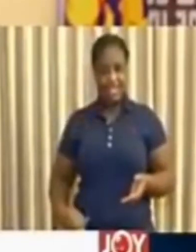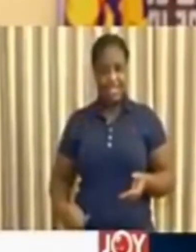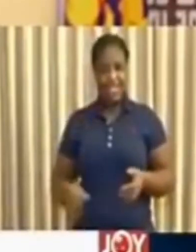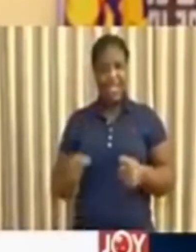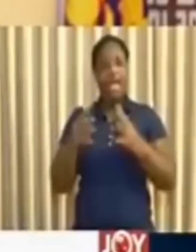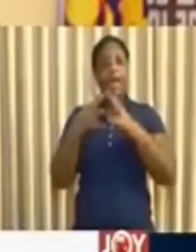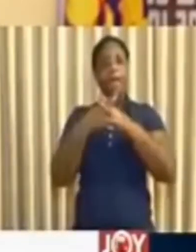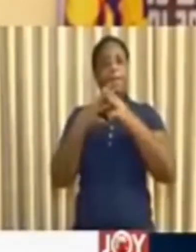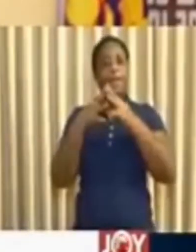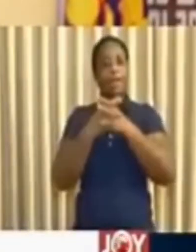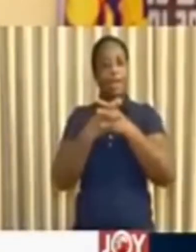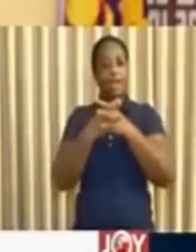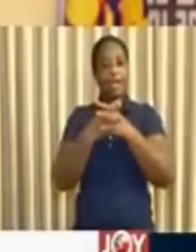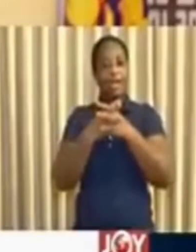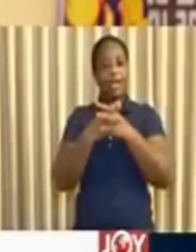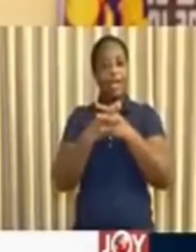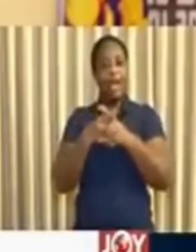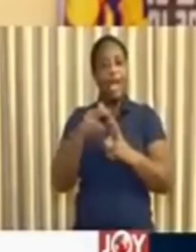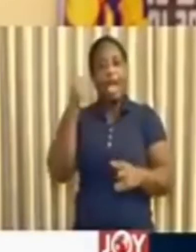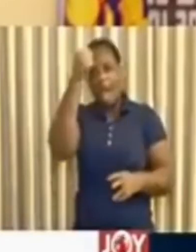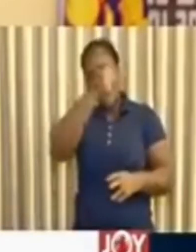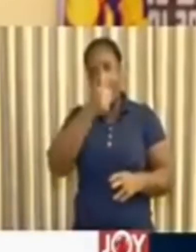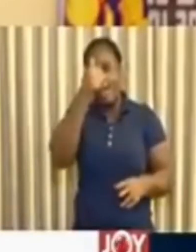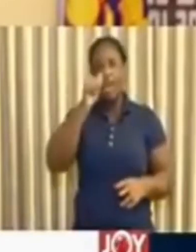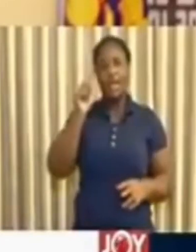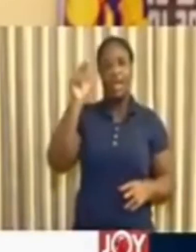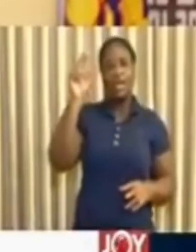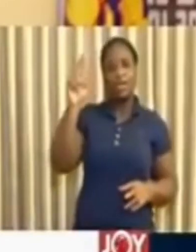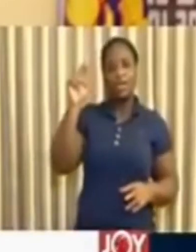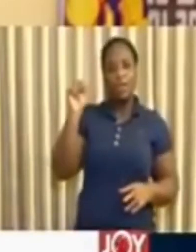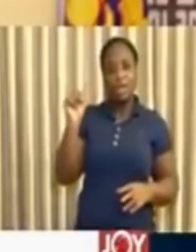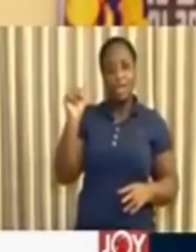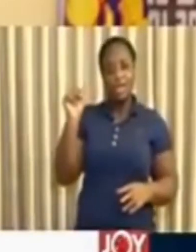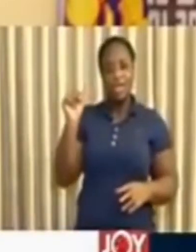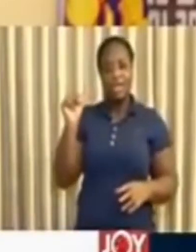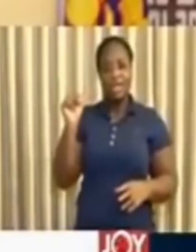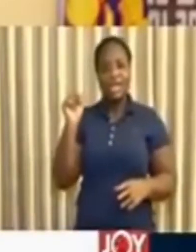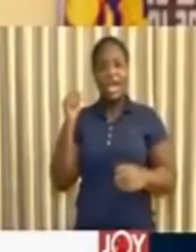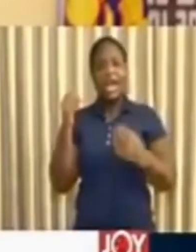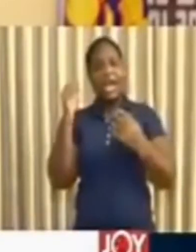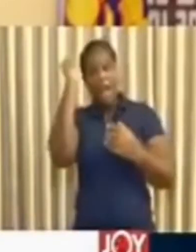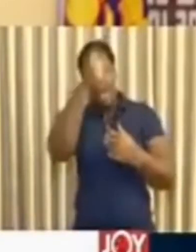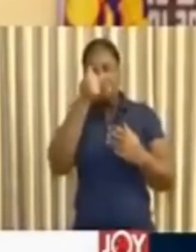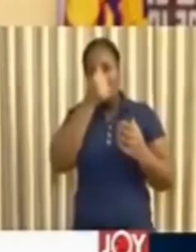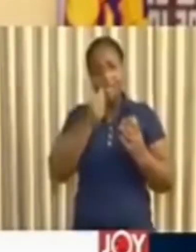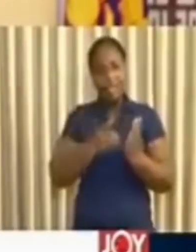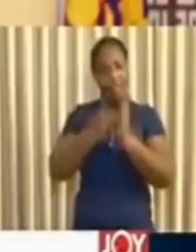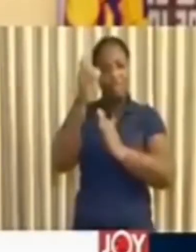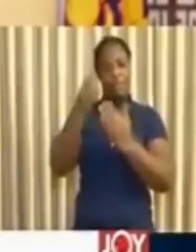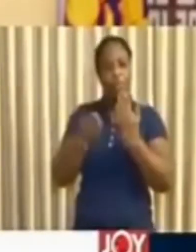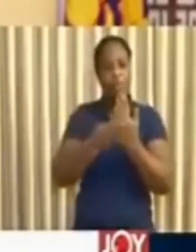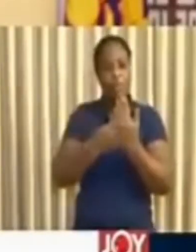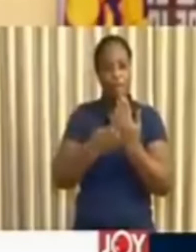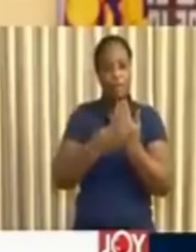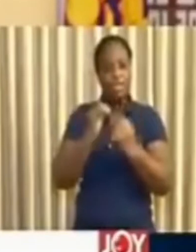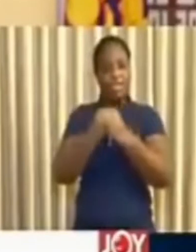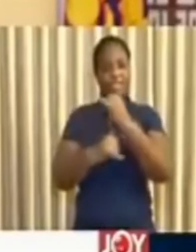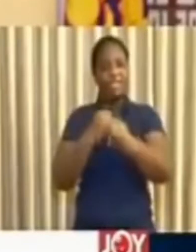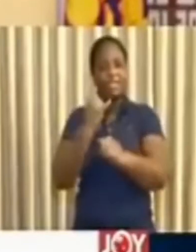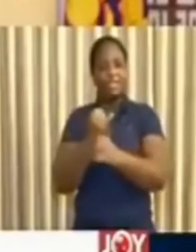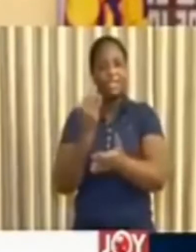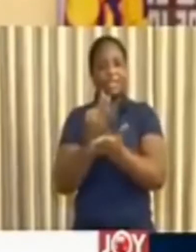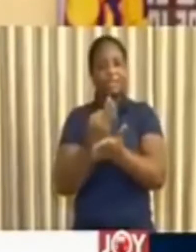of America, the African Union, the African Development Bank, the International Monetary Fund,